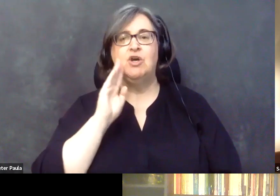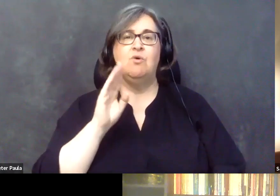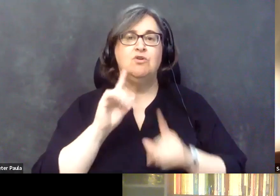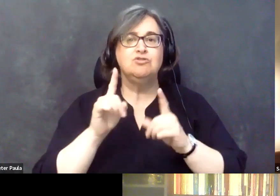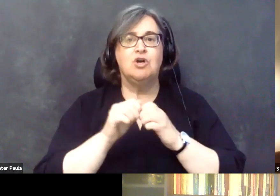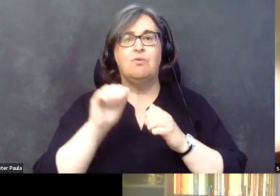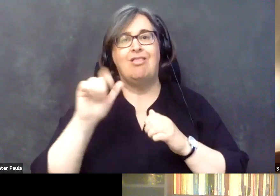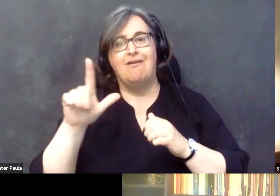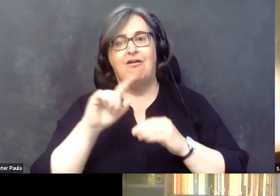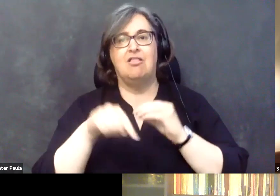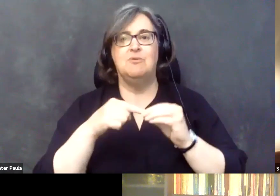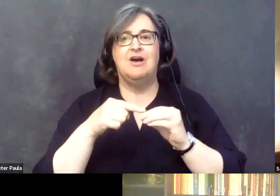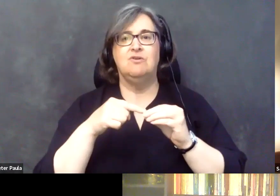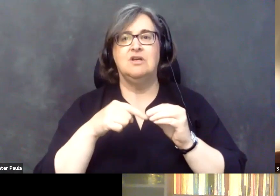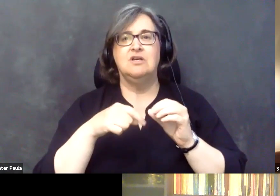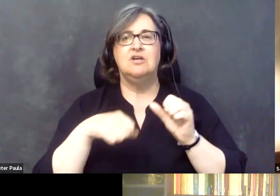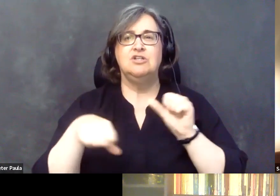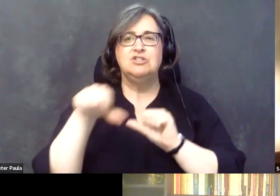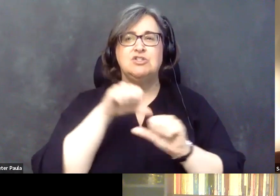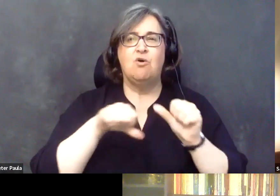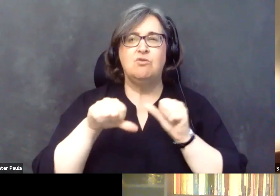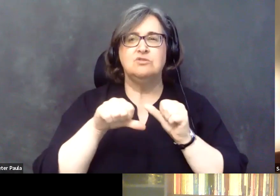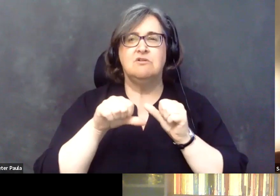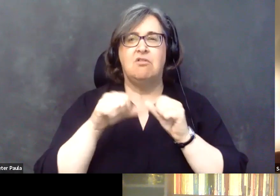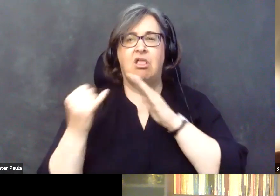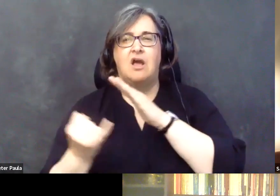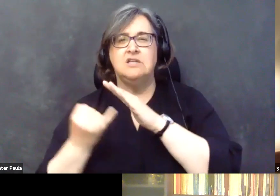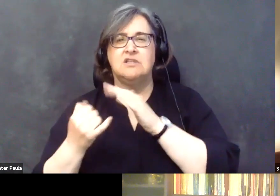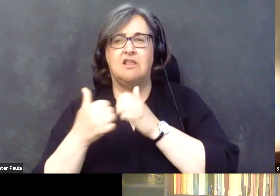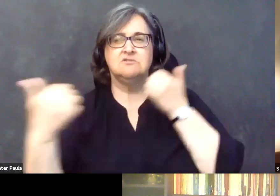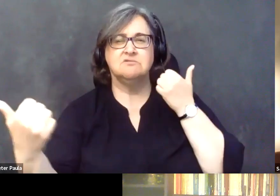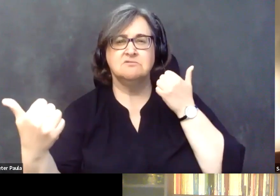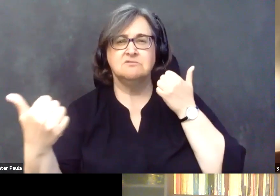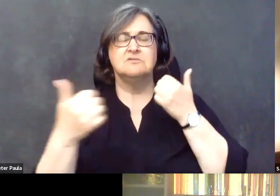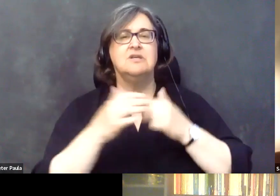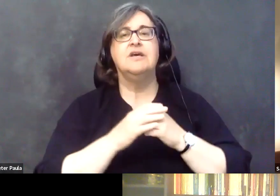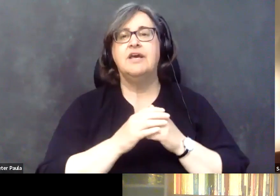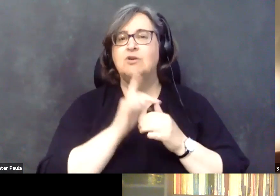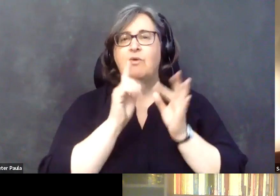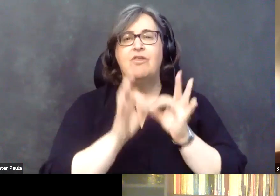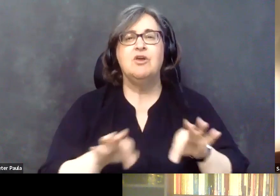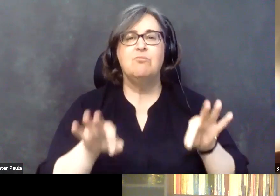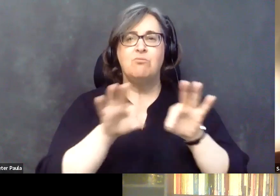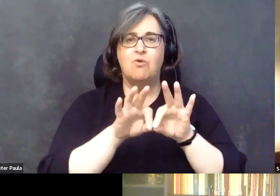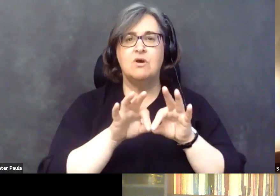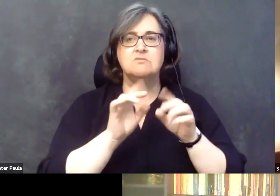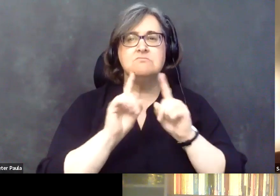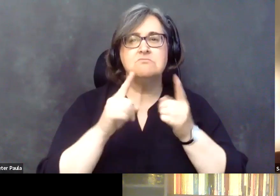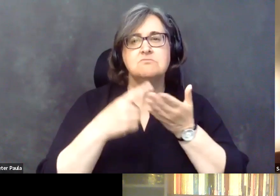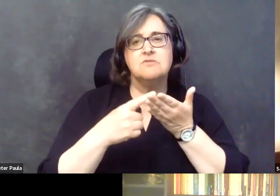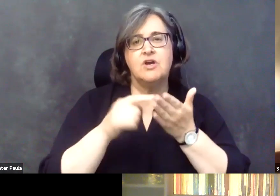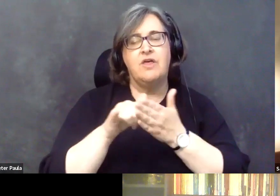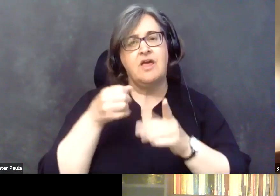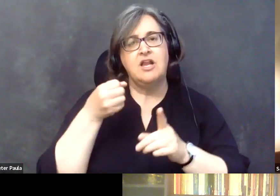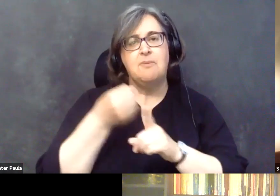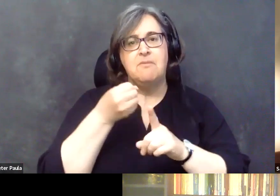and just really, really important conversations that impact the disability community and